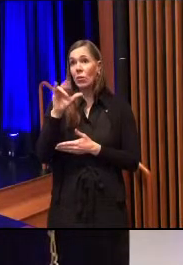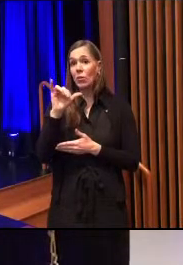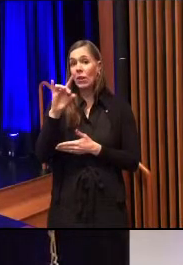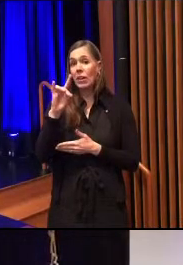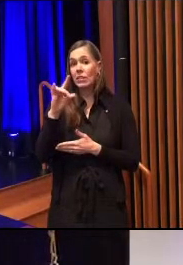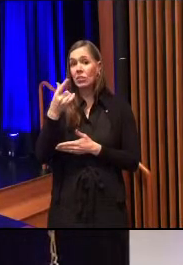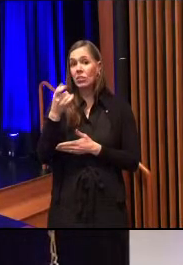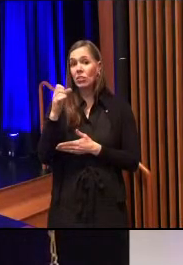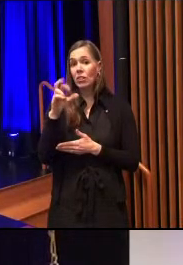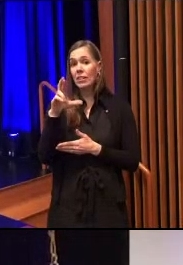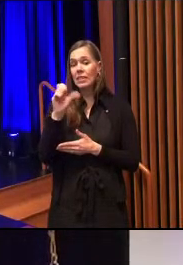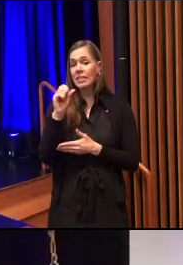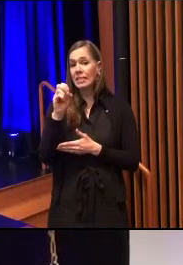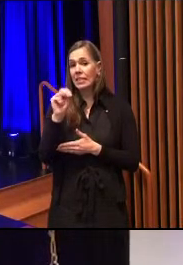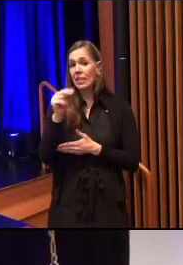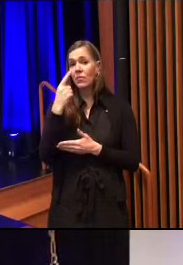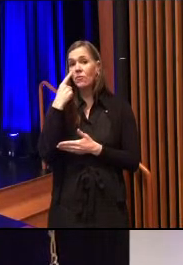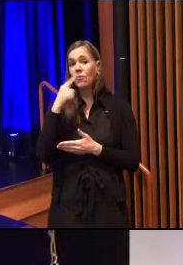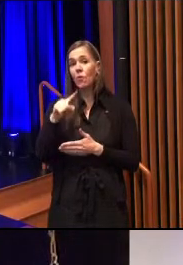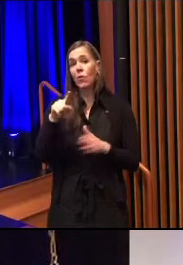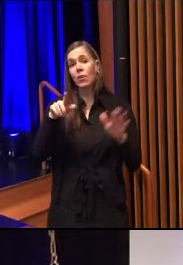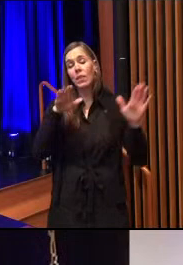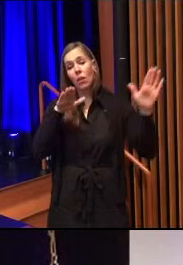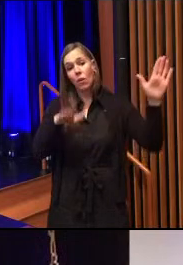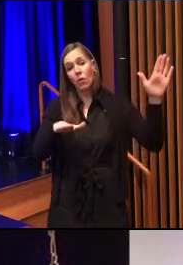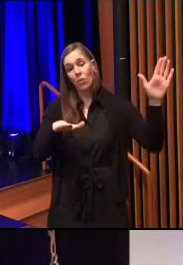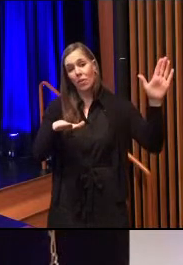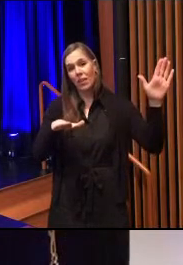administer the oath of office to Mayor Sirachi.